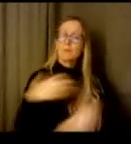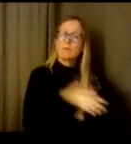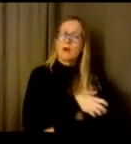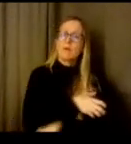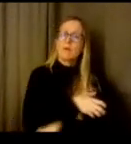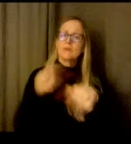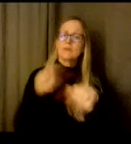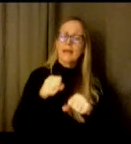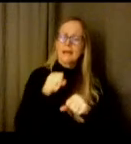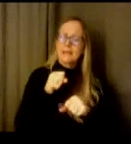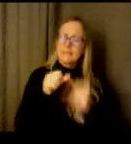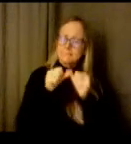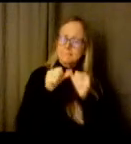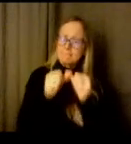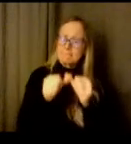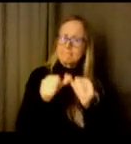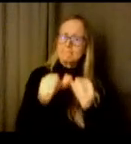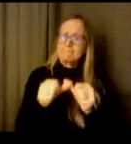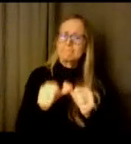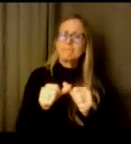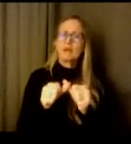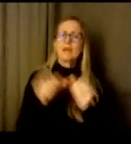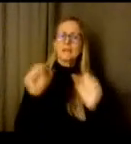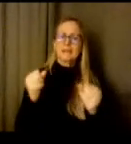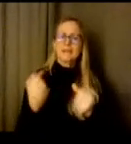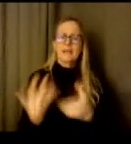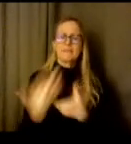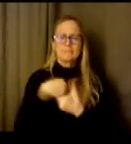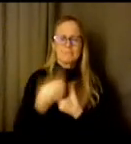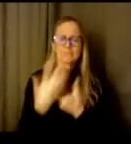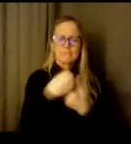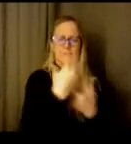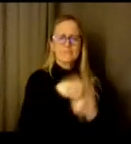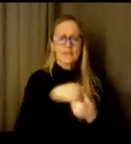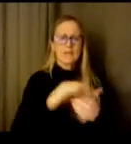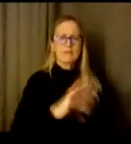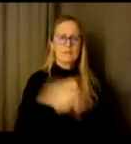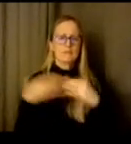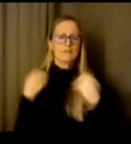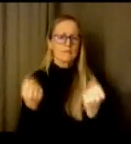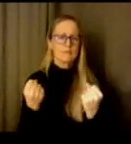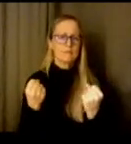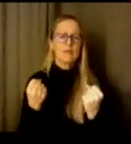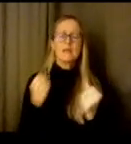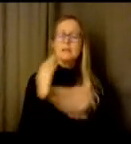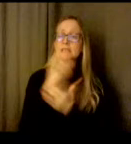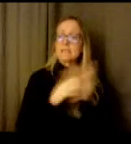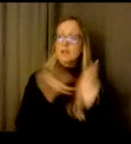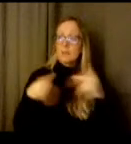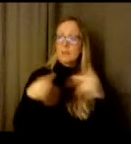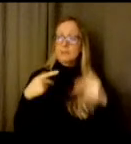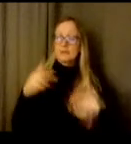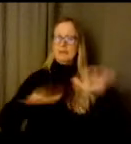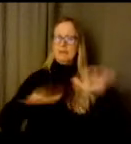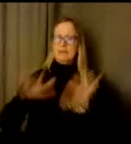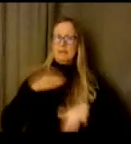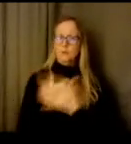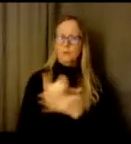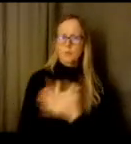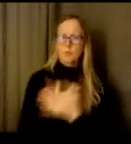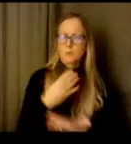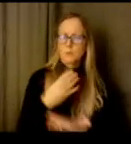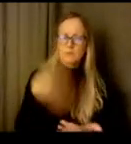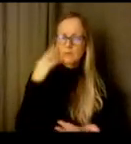adversity and engage in strengths. This is unfamiliar territory for some, but it's definitely not unfamiliar territory for us all.